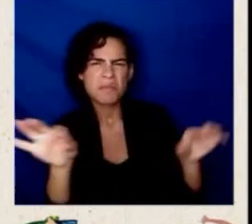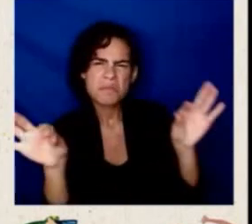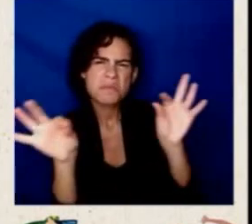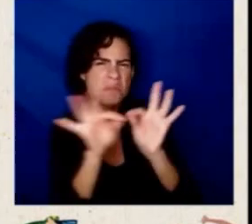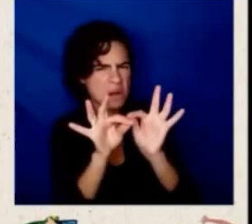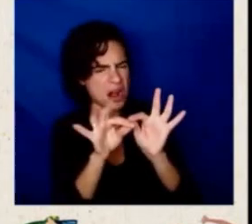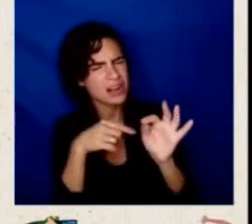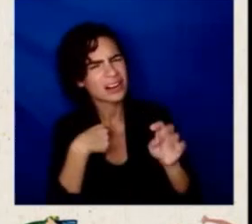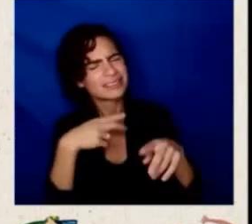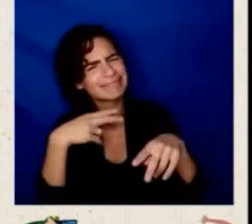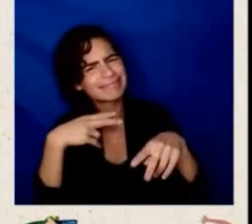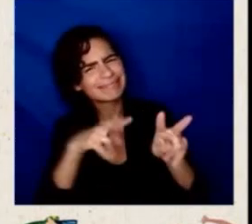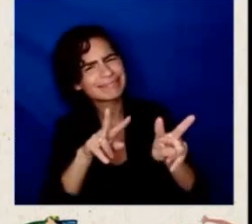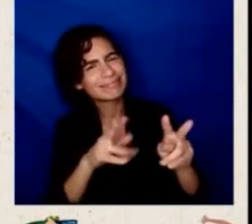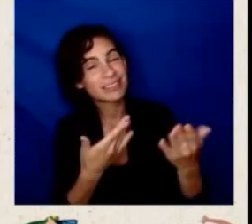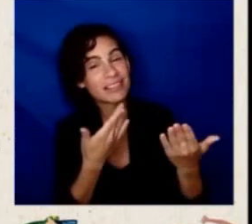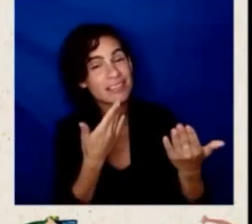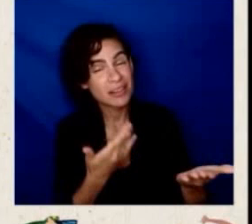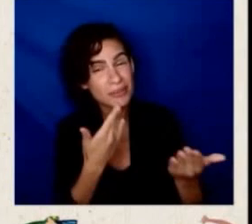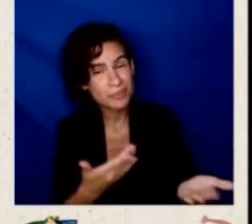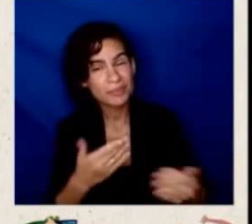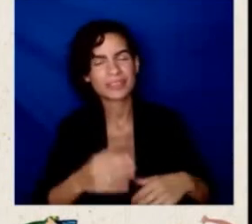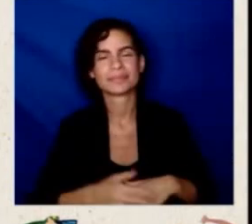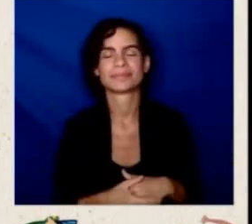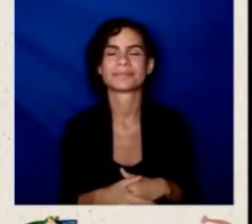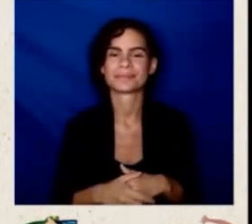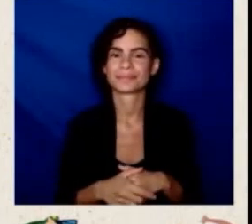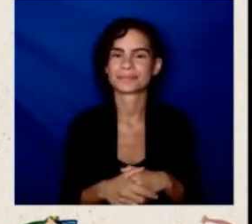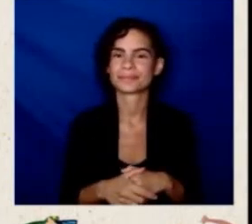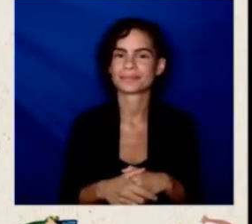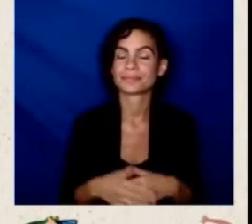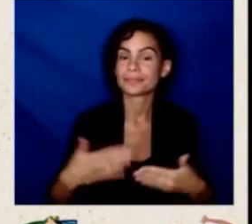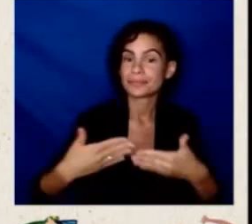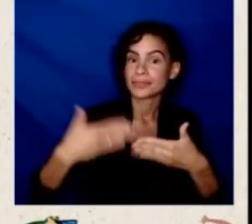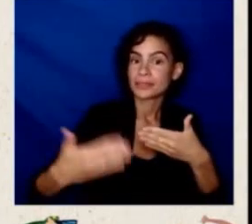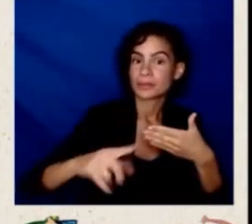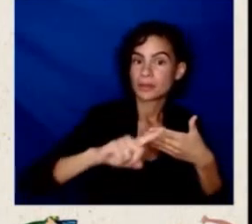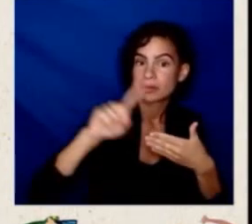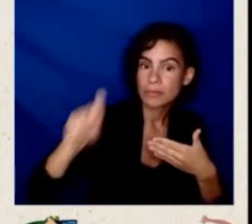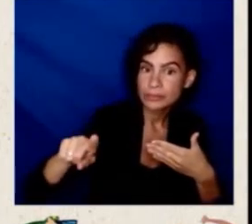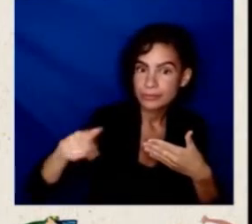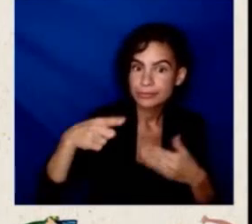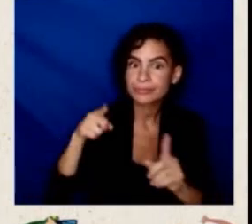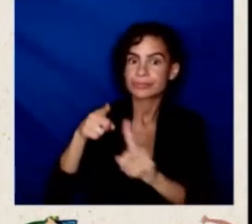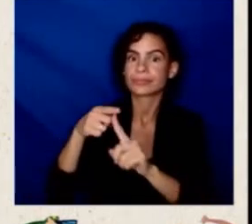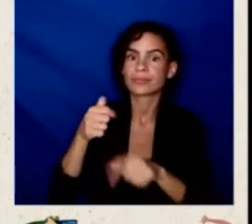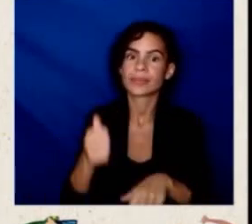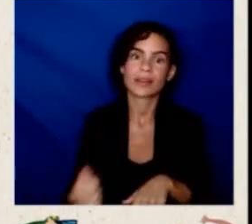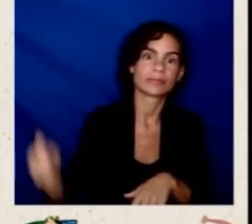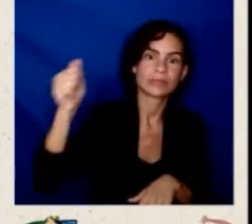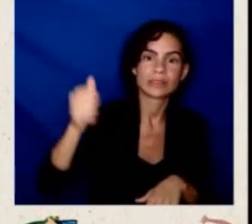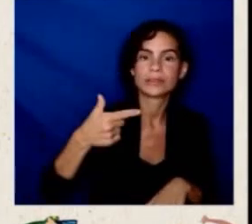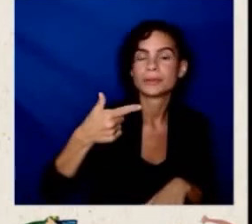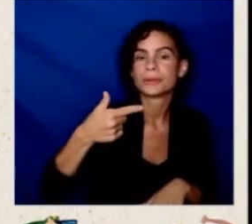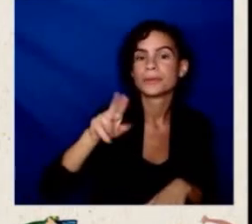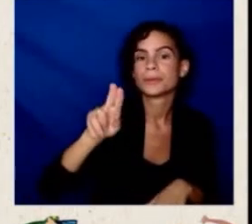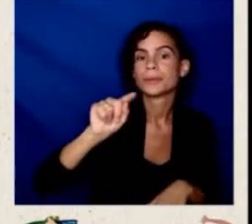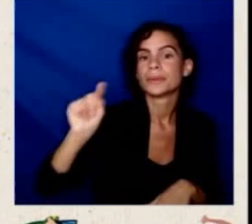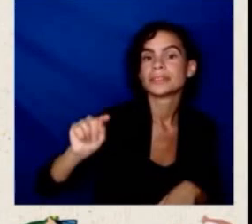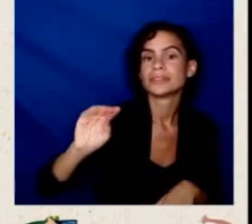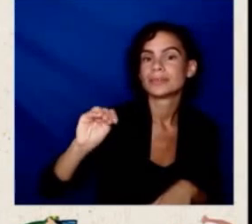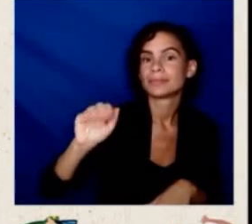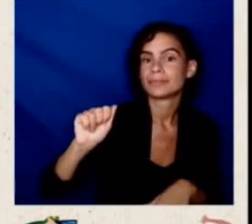question is for Administrator Guzman and it comes from Taime and Jesus who live in Milwaukee,